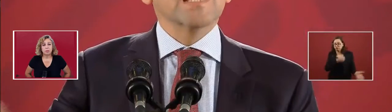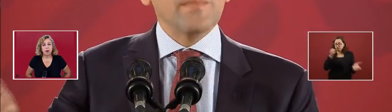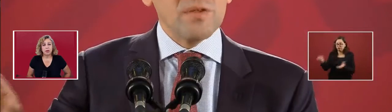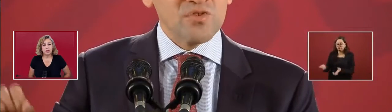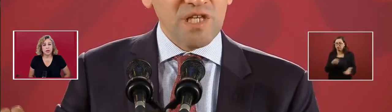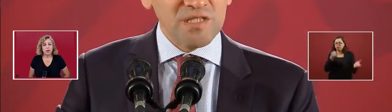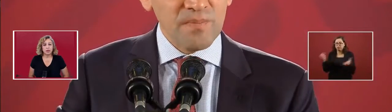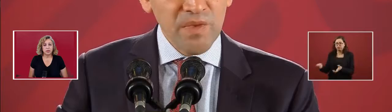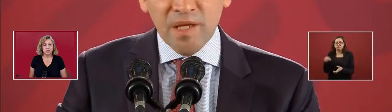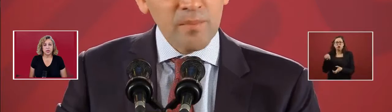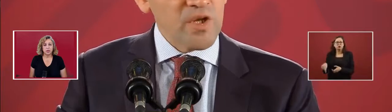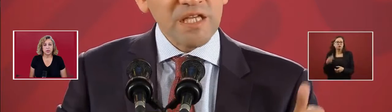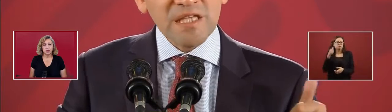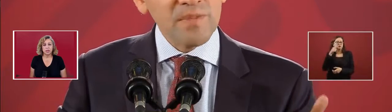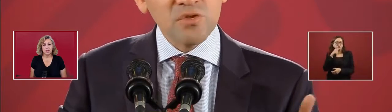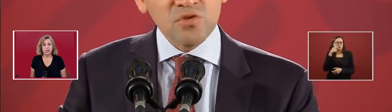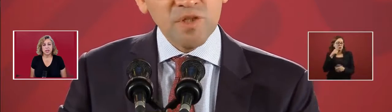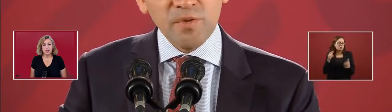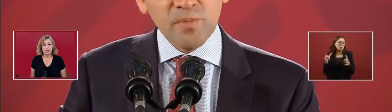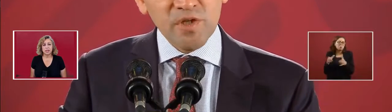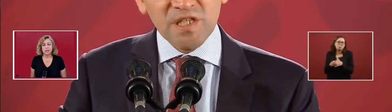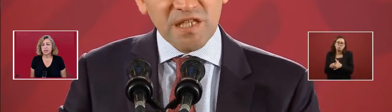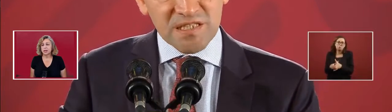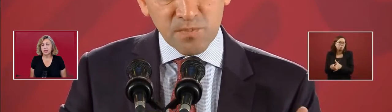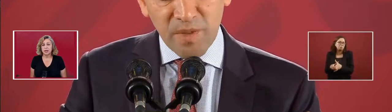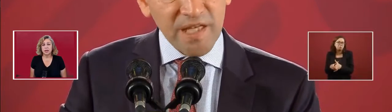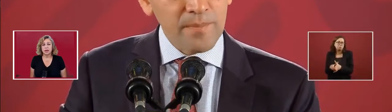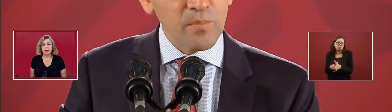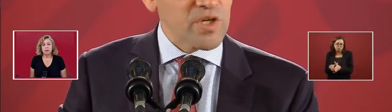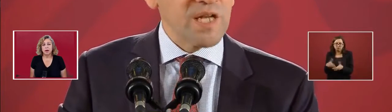The part of the country which grows the least.